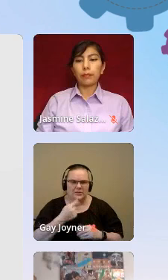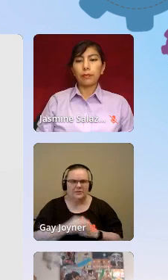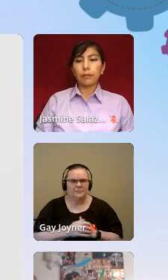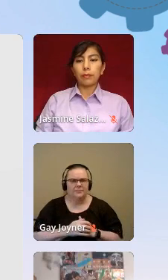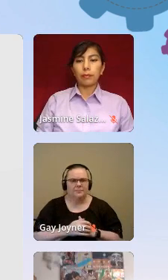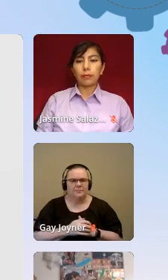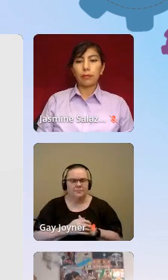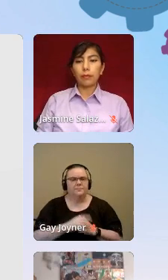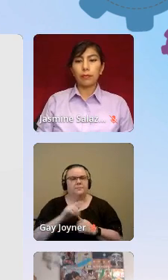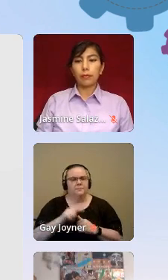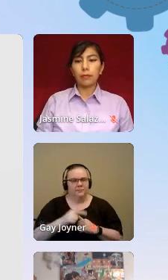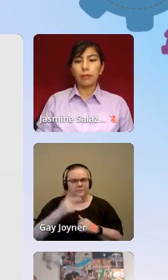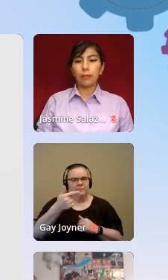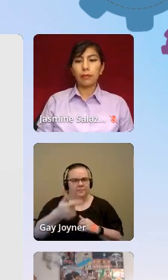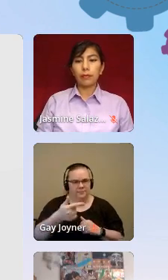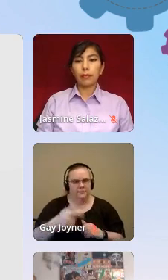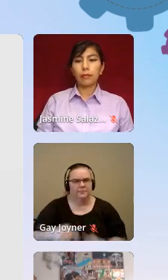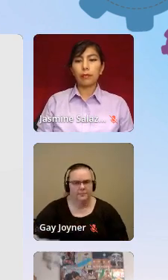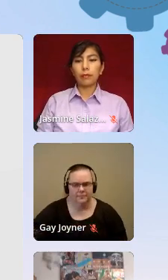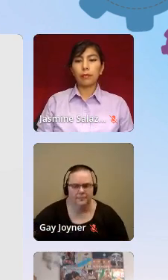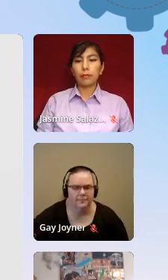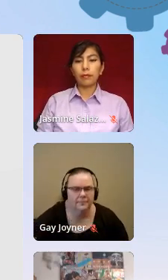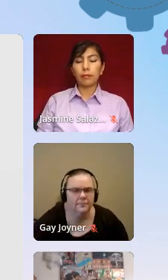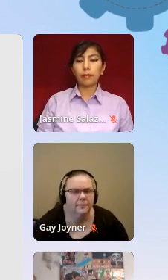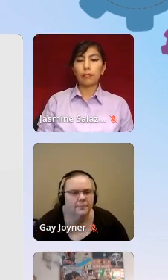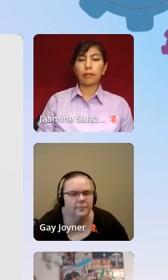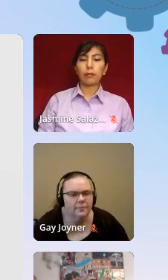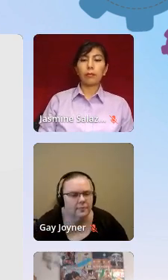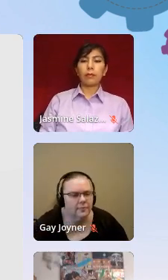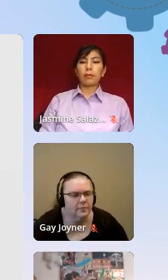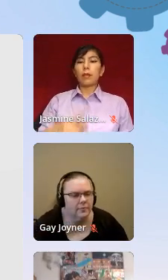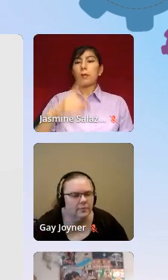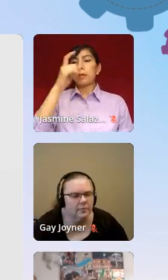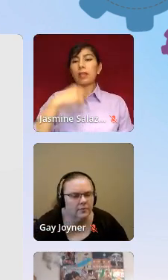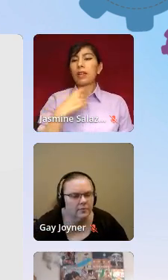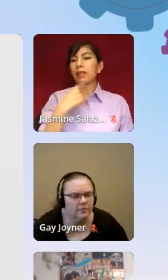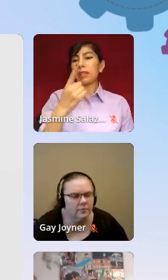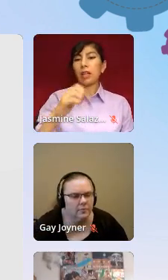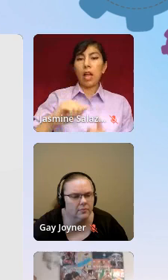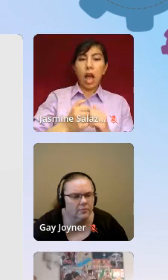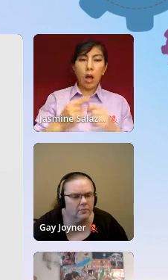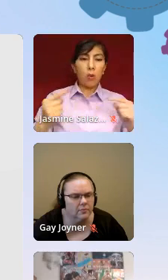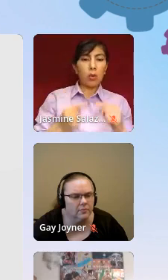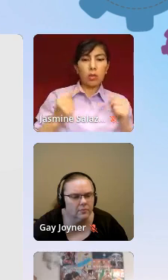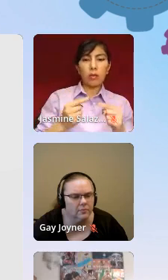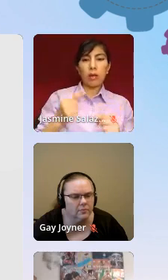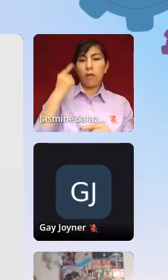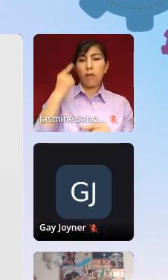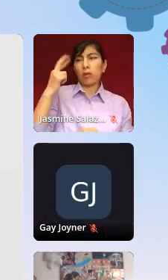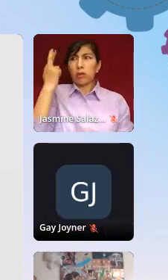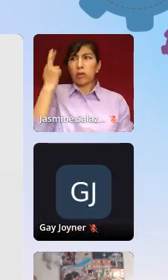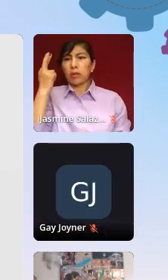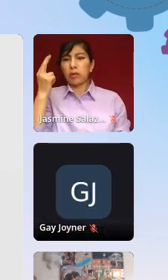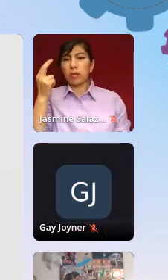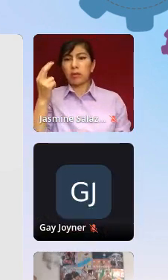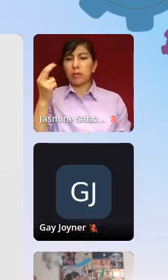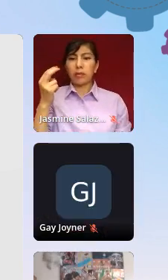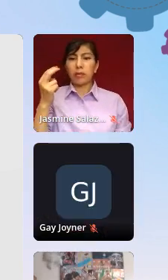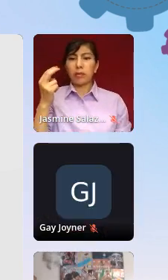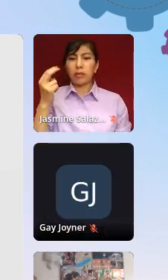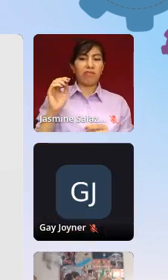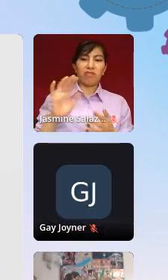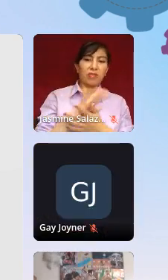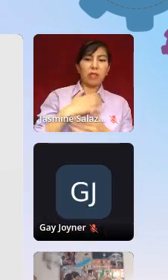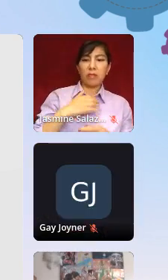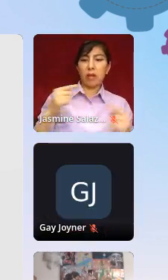I frequently get labeled high functioning because I can articulate that I'm in pain, which for some reason negates my pain. So I